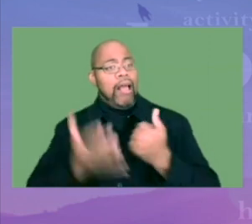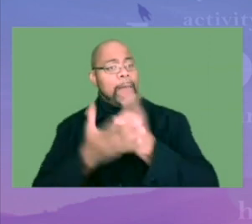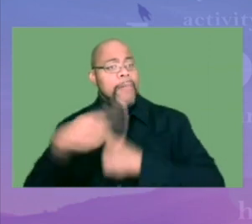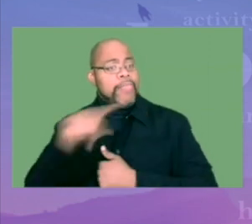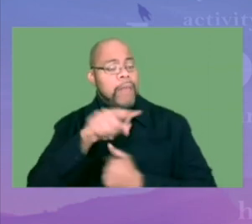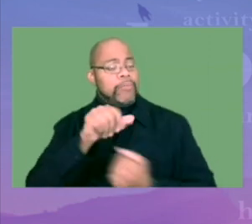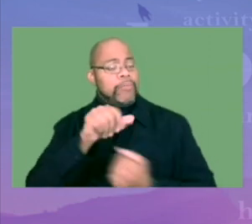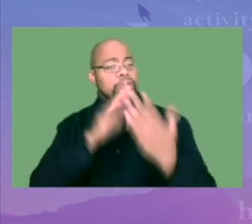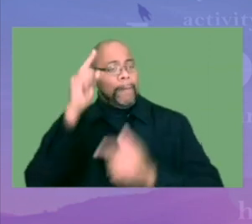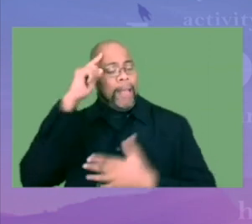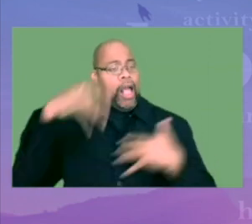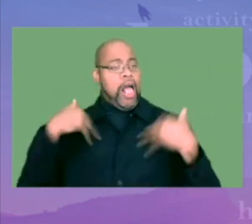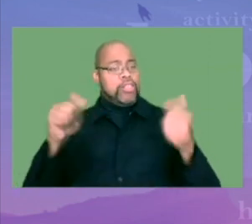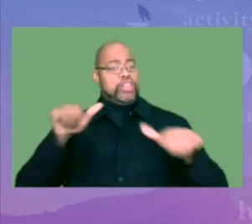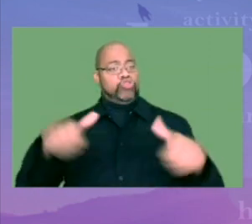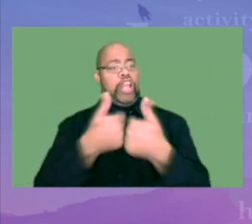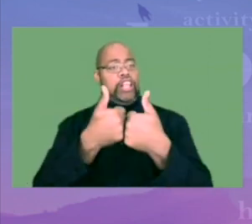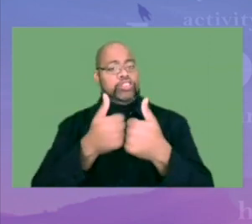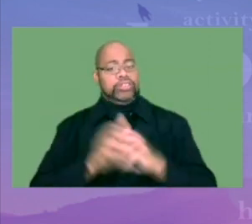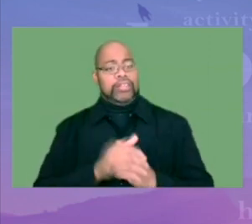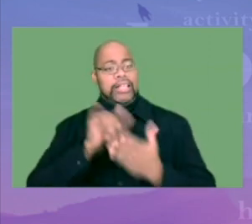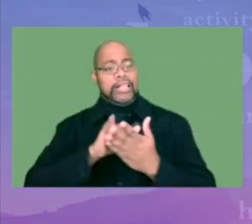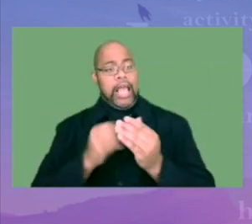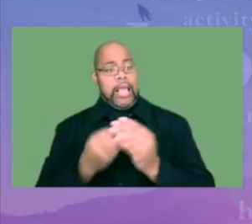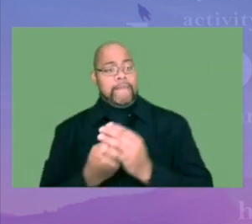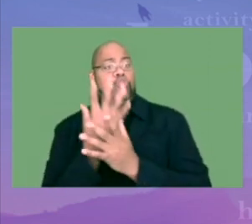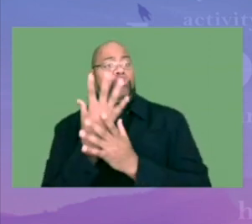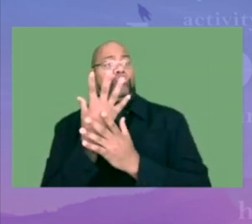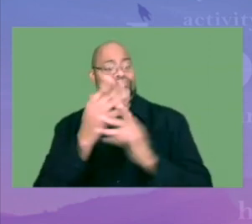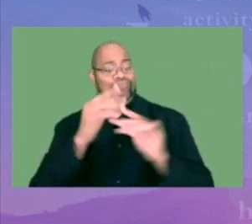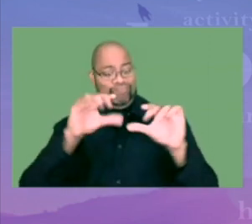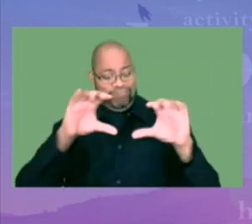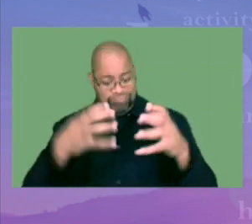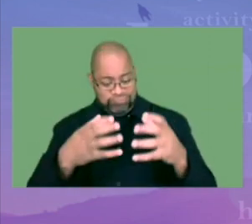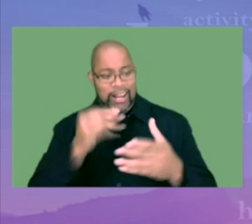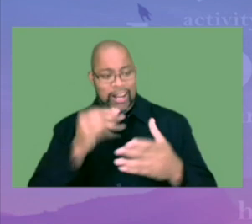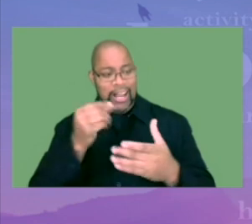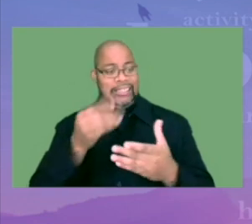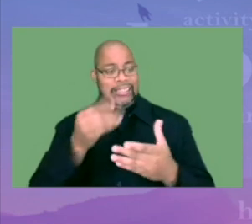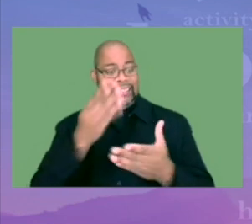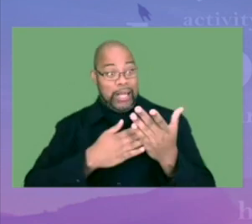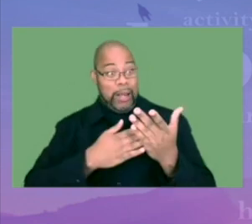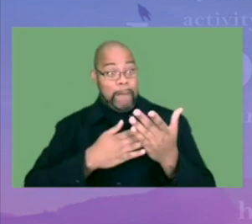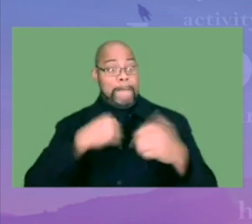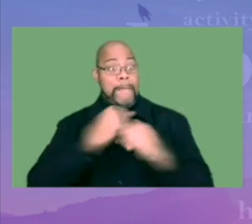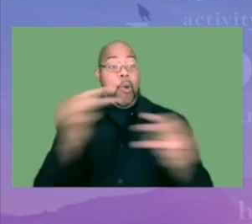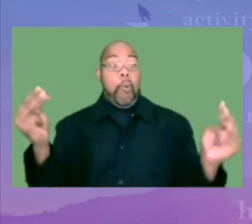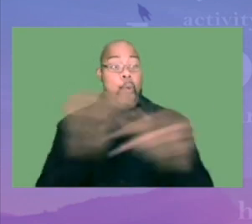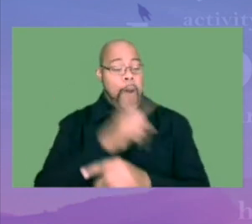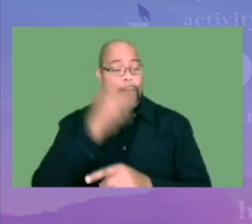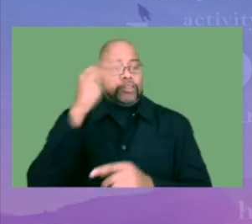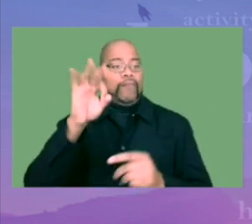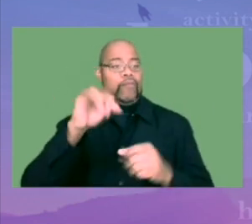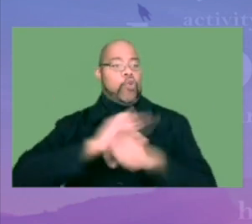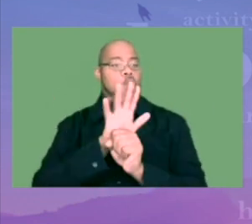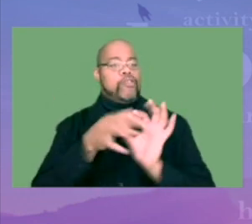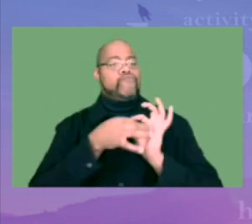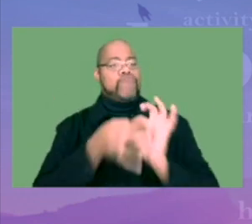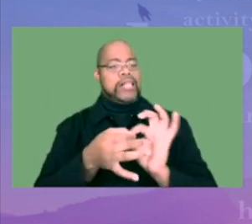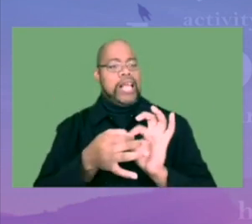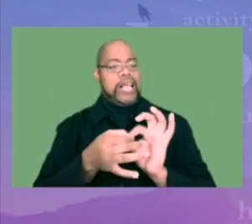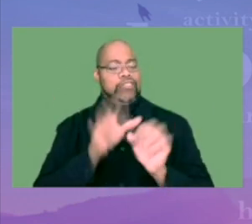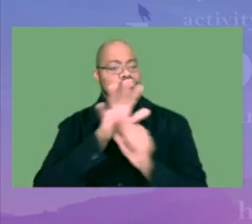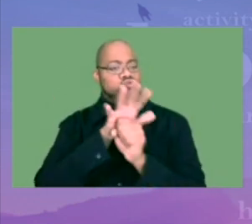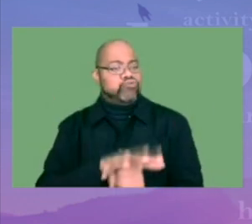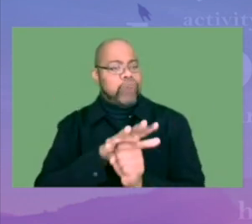supports that can help them address mental health challenges that emerged and in some cases have been exacerbated